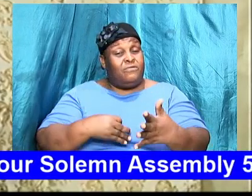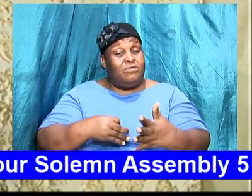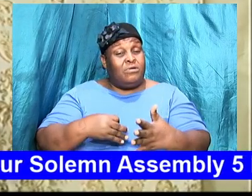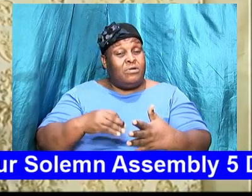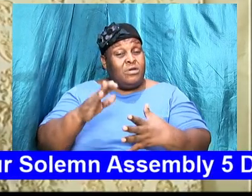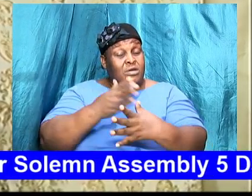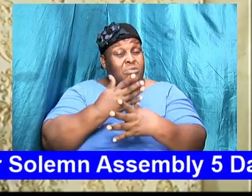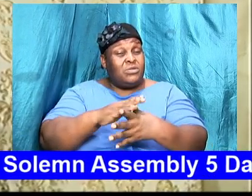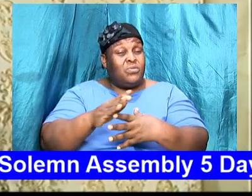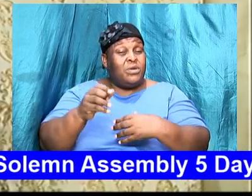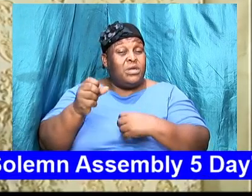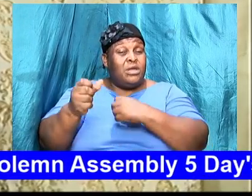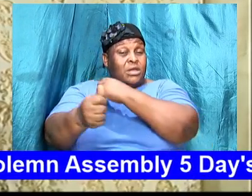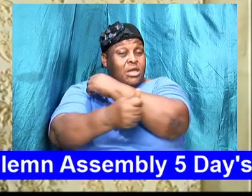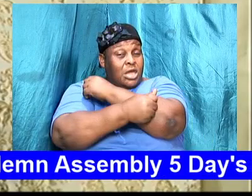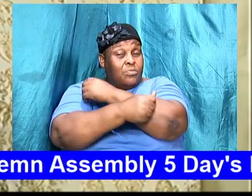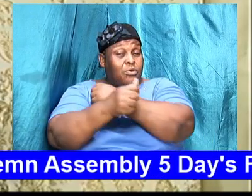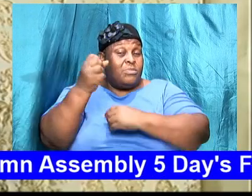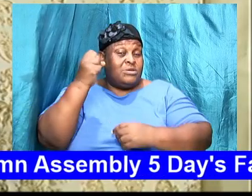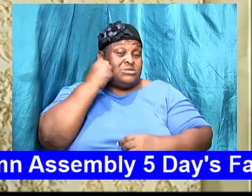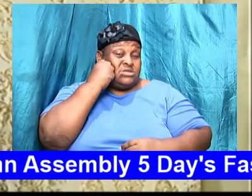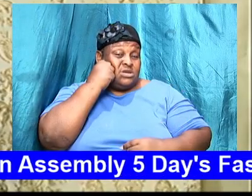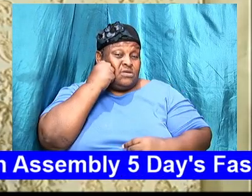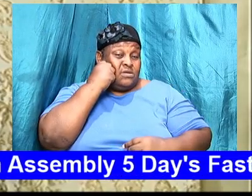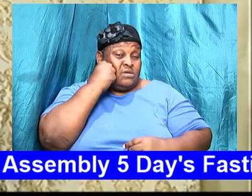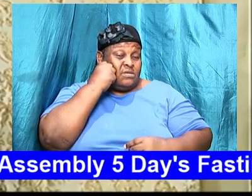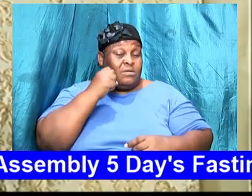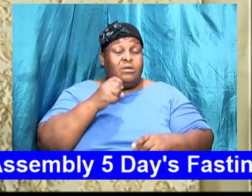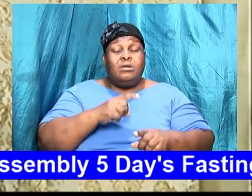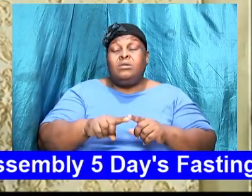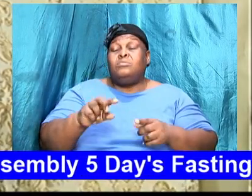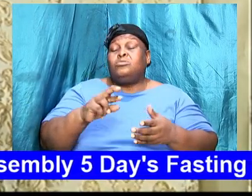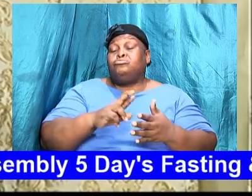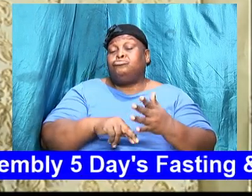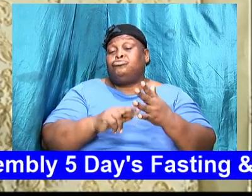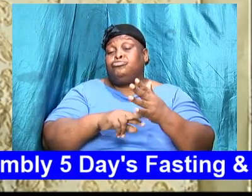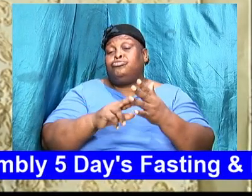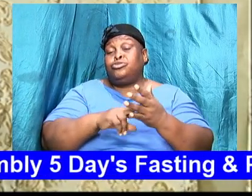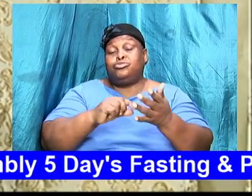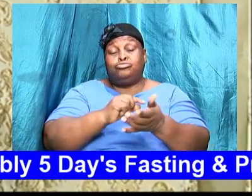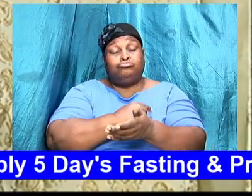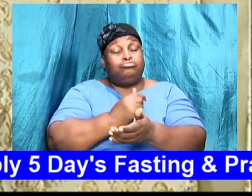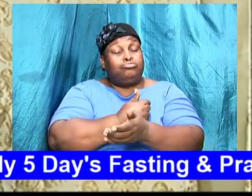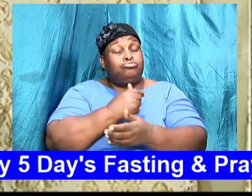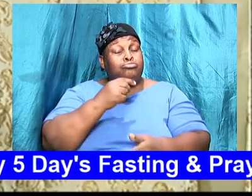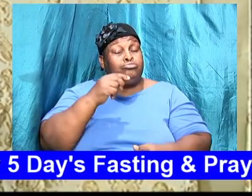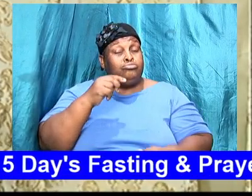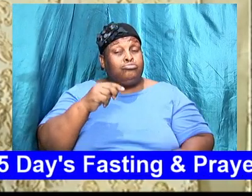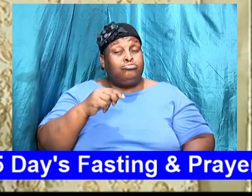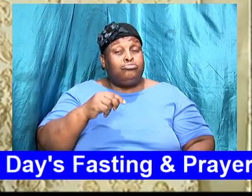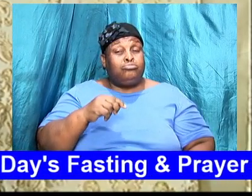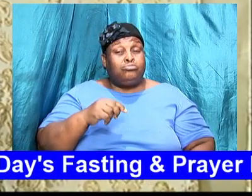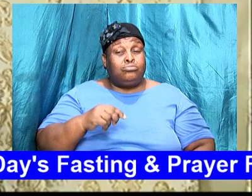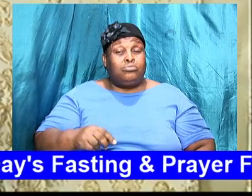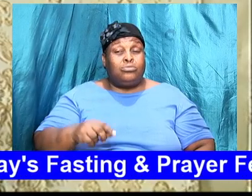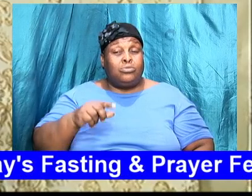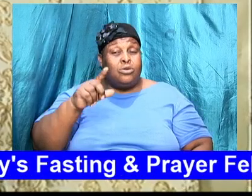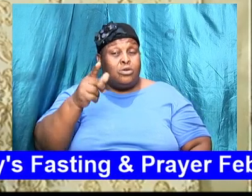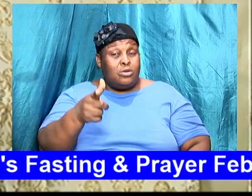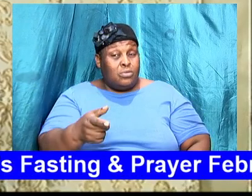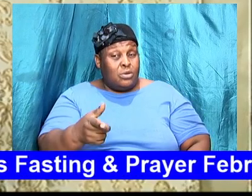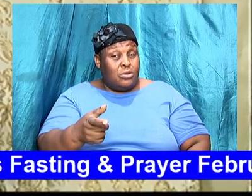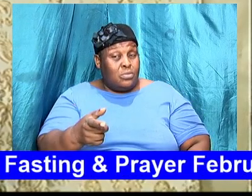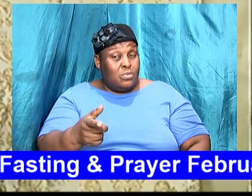But then we read Genesis chapter 21 8 to 13 let us find that one Genesis chapter 21